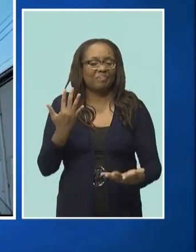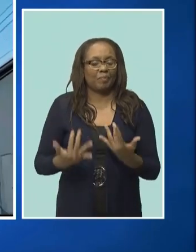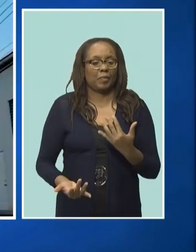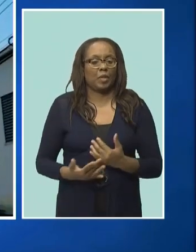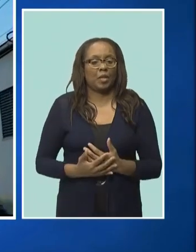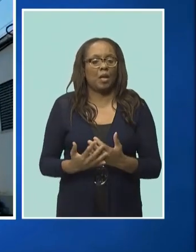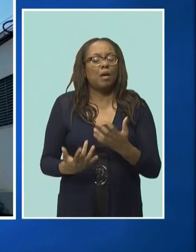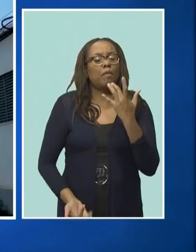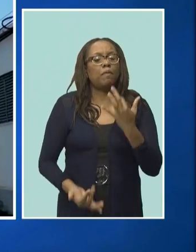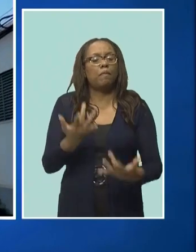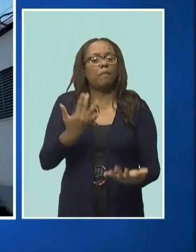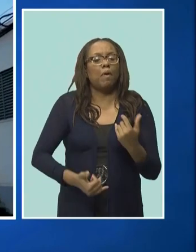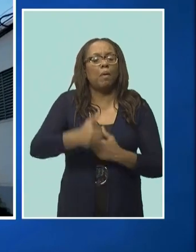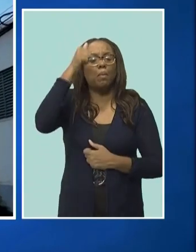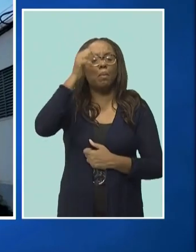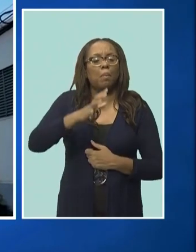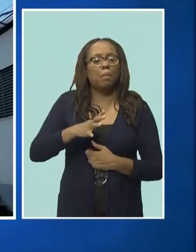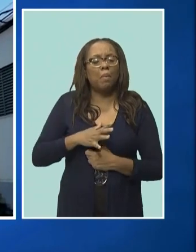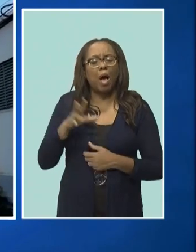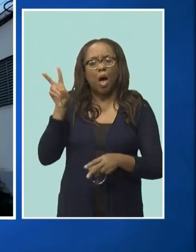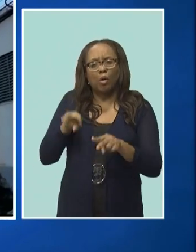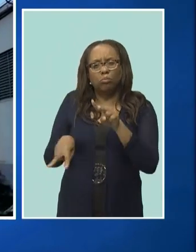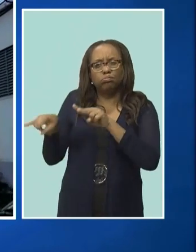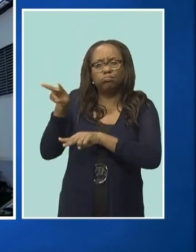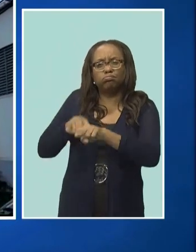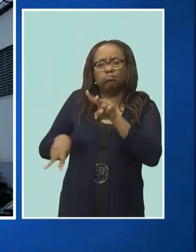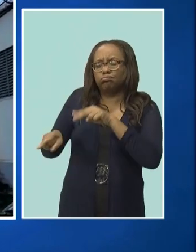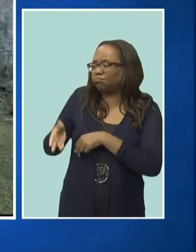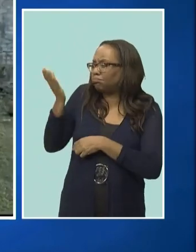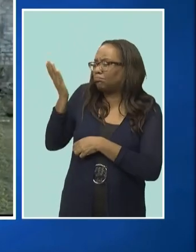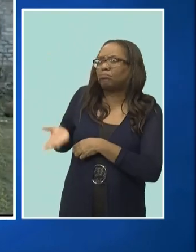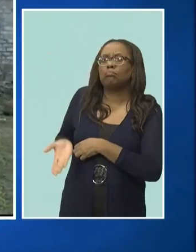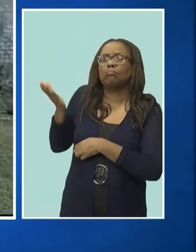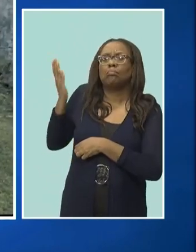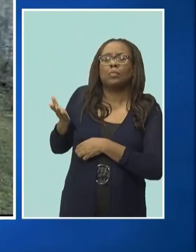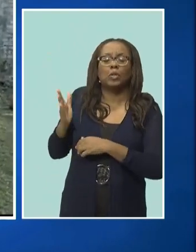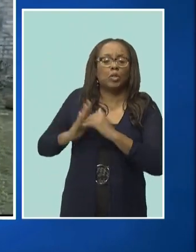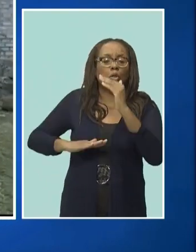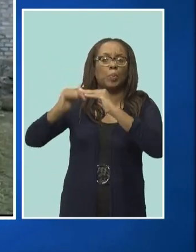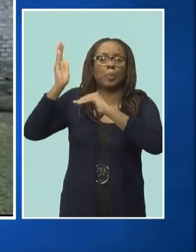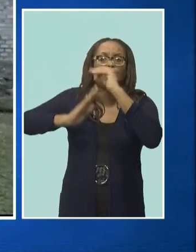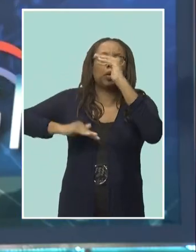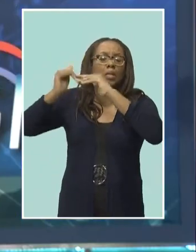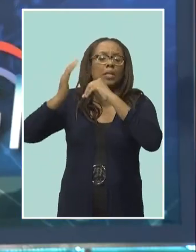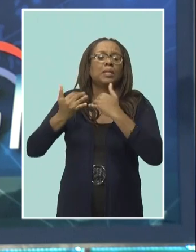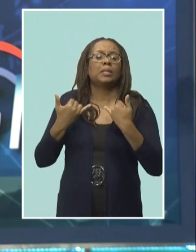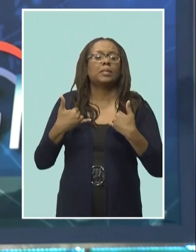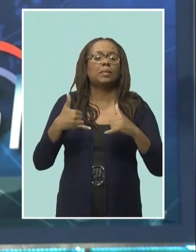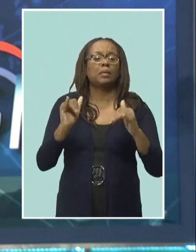fire officials are maintaining a continuous presence on the scene as the building is still smoldering.